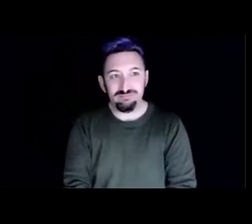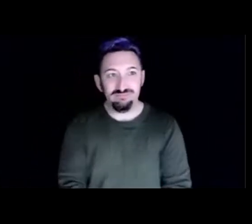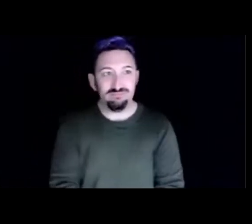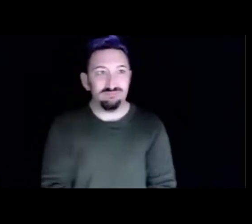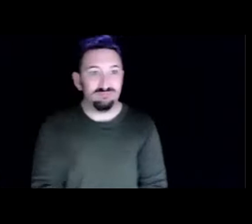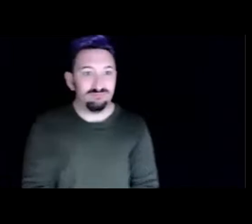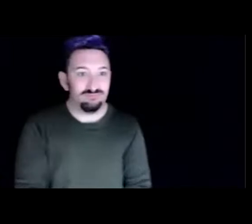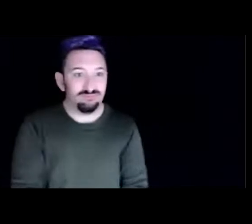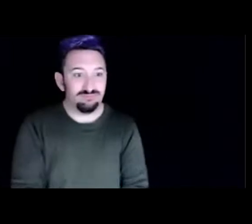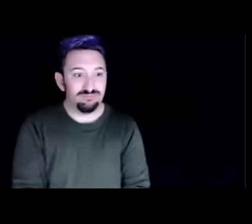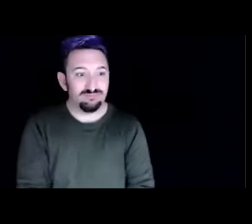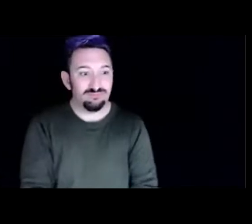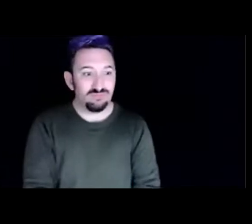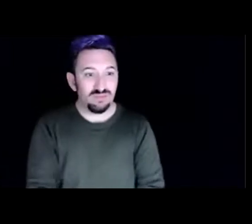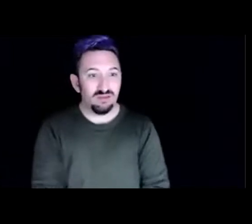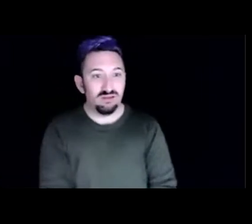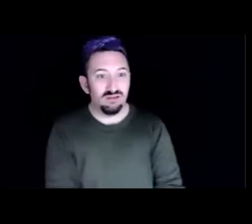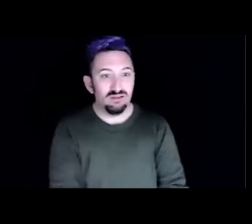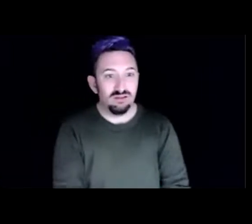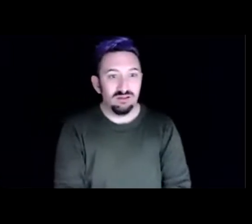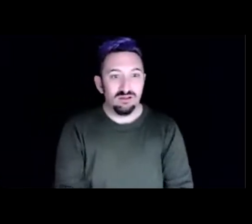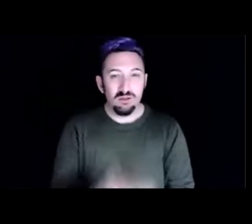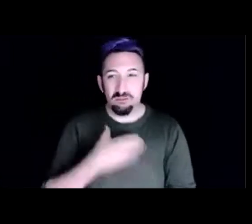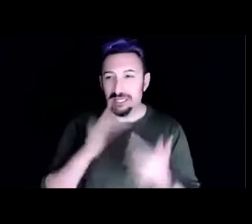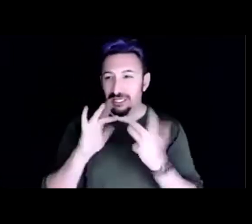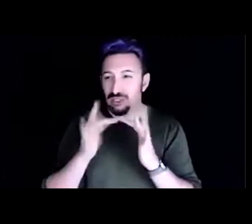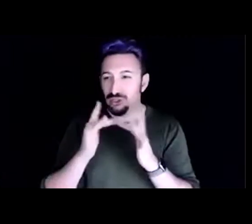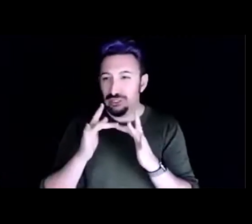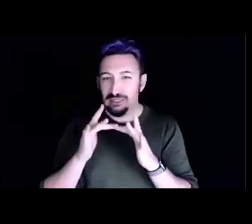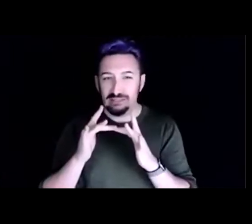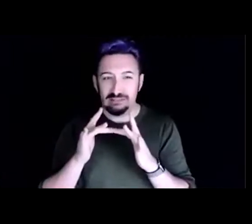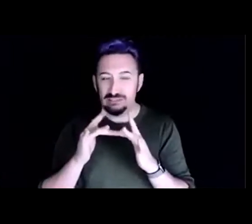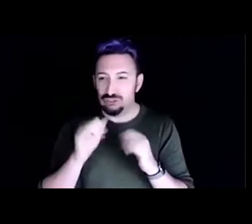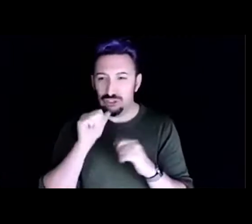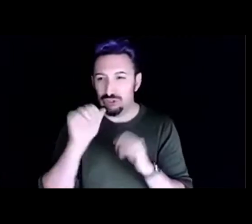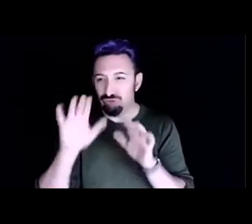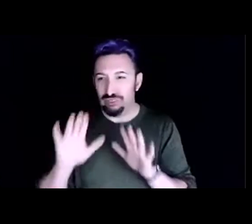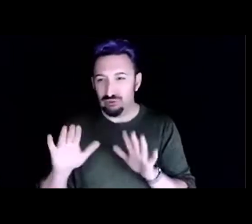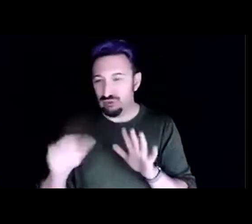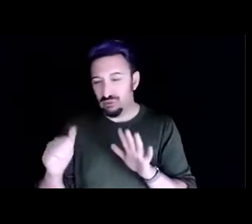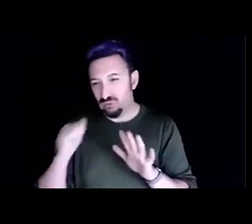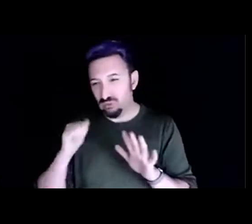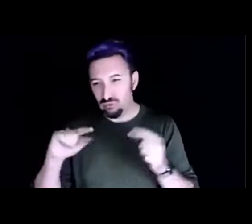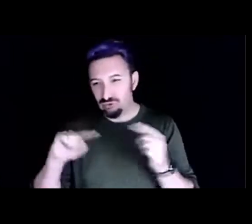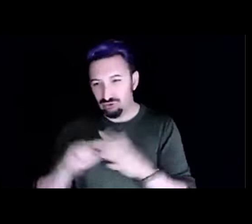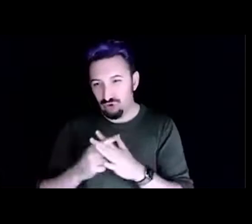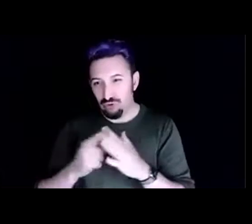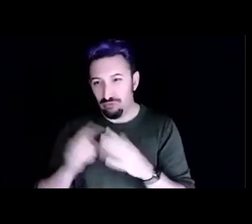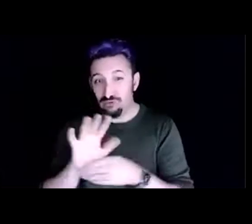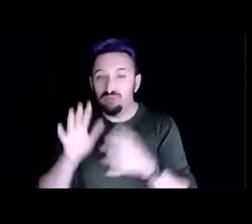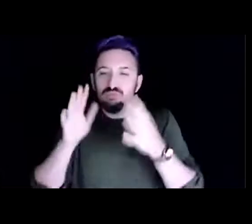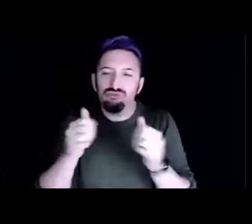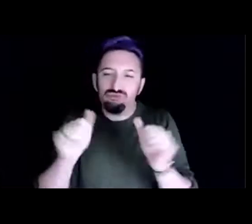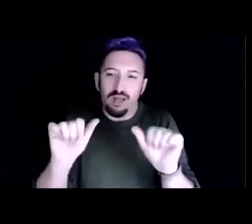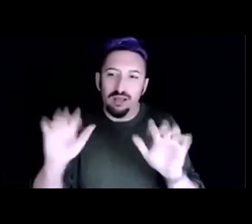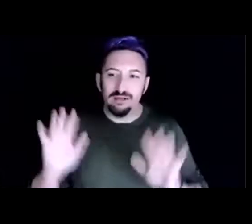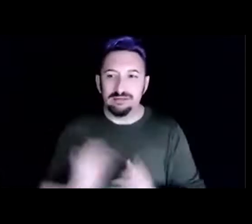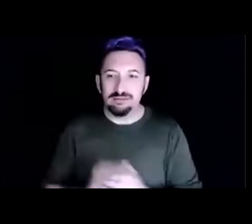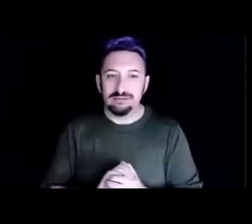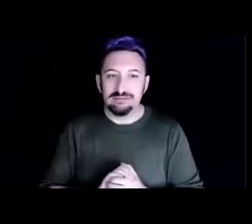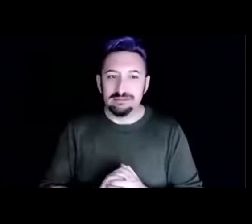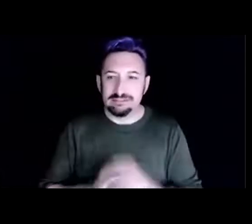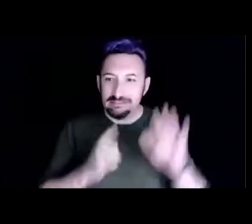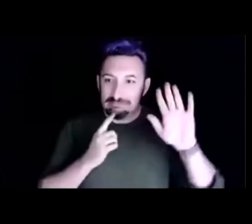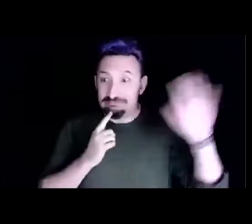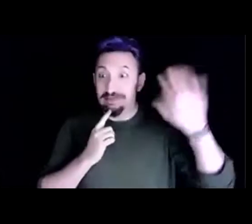um my bandwidth is really low so i think i shouldn't start my video we can try we can i can give a little wave this is me